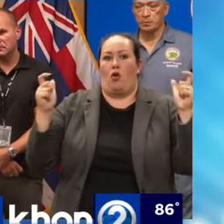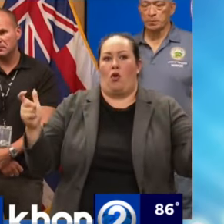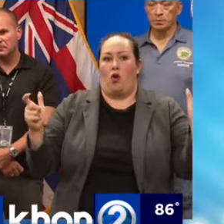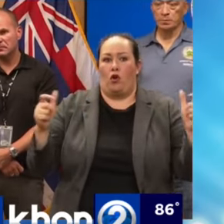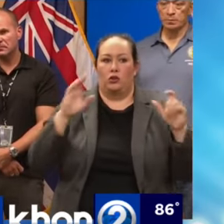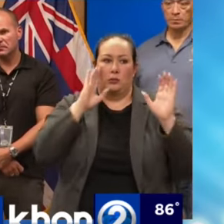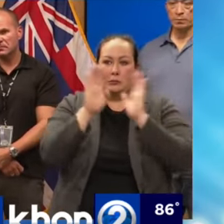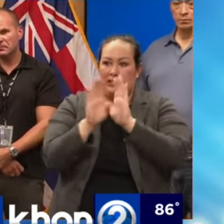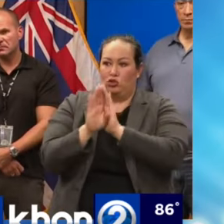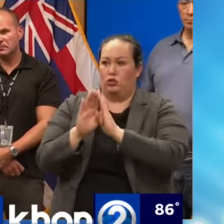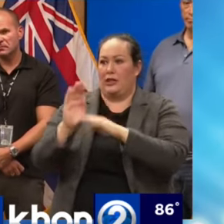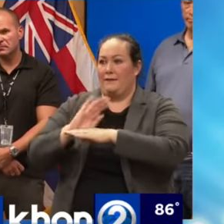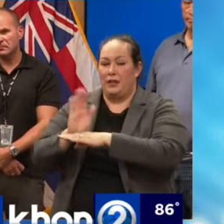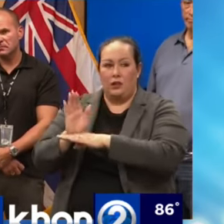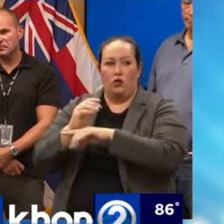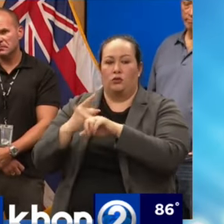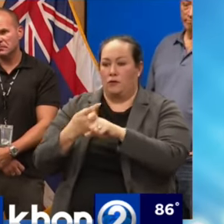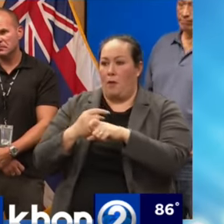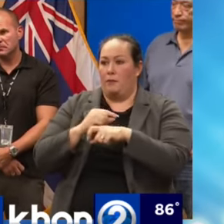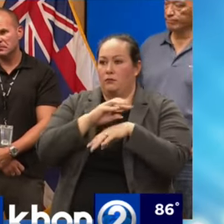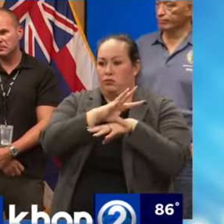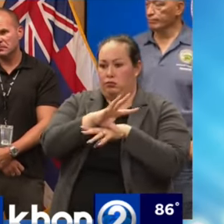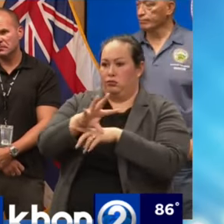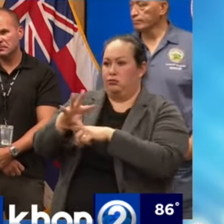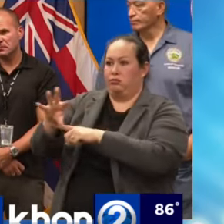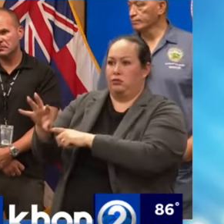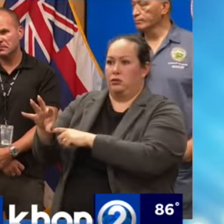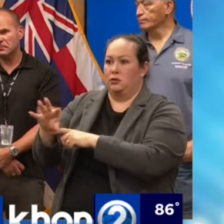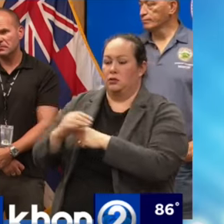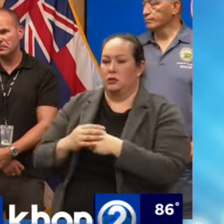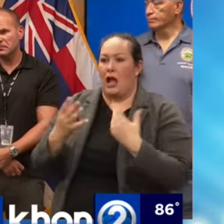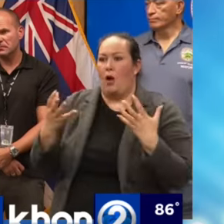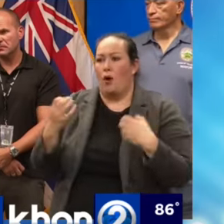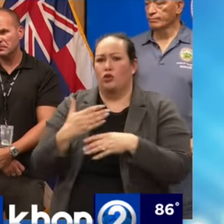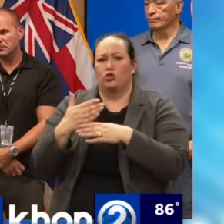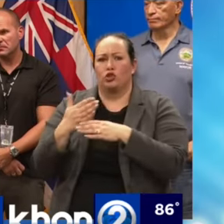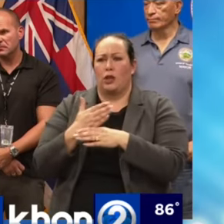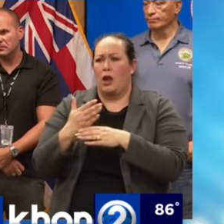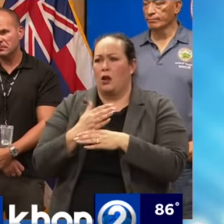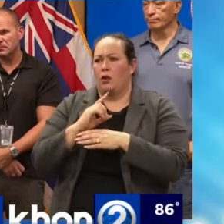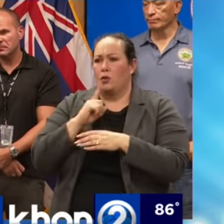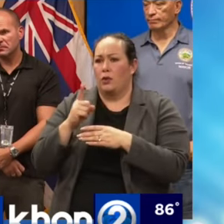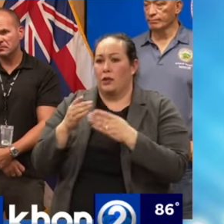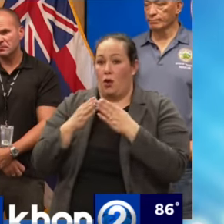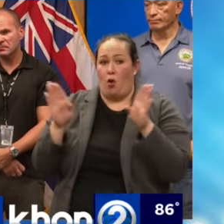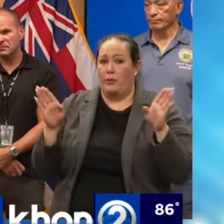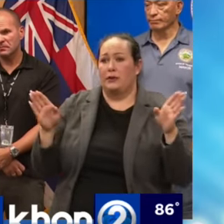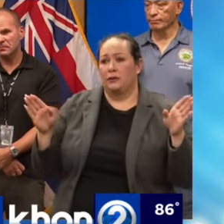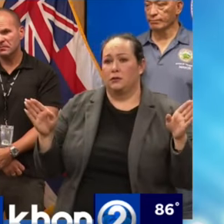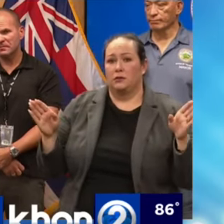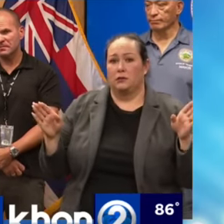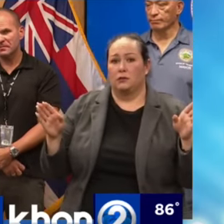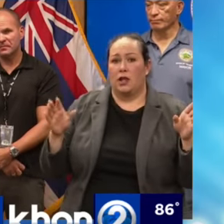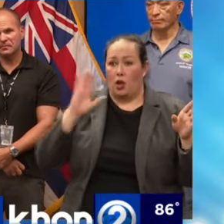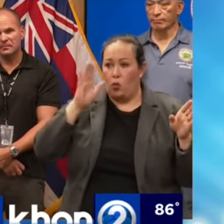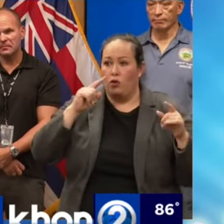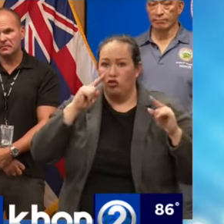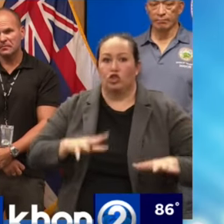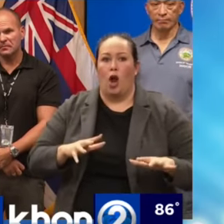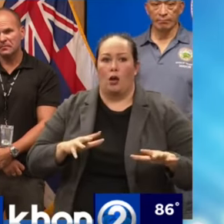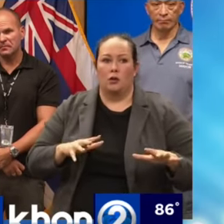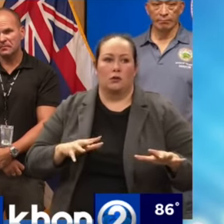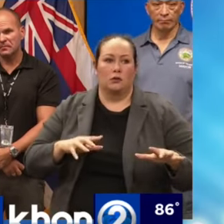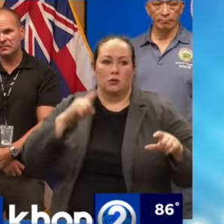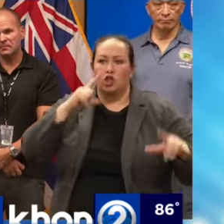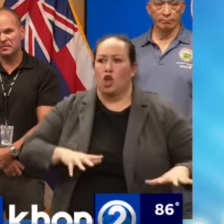this site. And so I want to share very openly, it will shock you